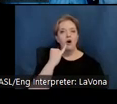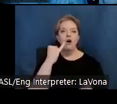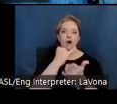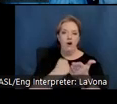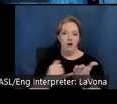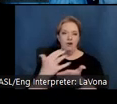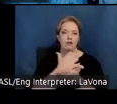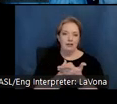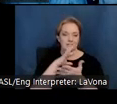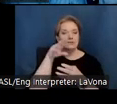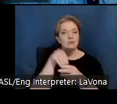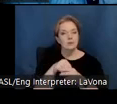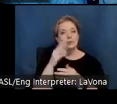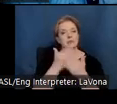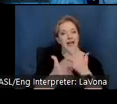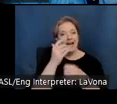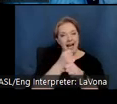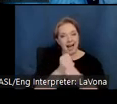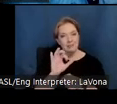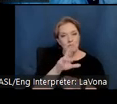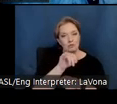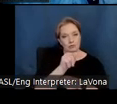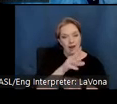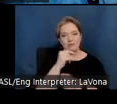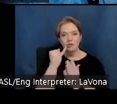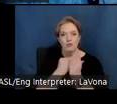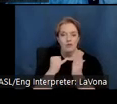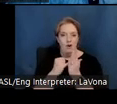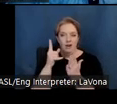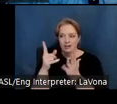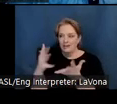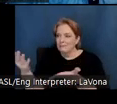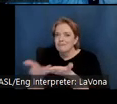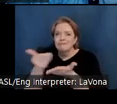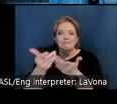craft and many works of art acquired over the years from the local artist community.